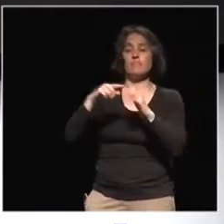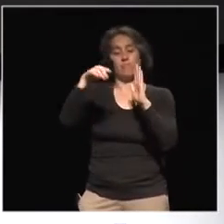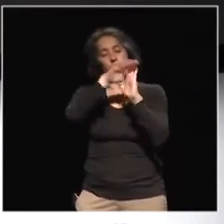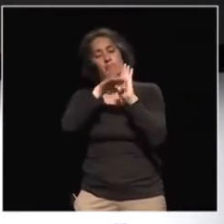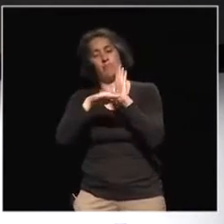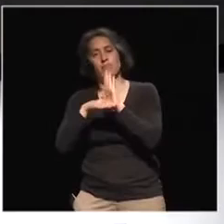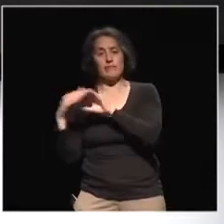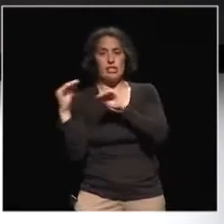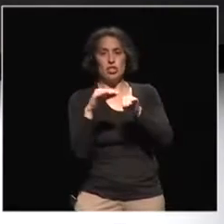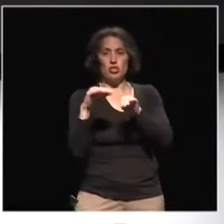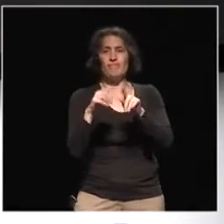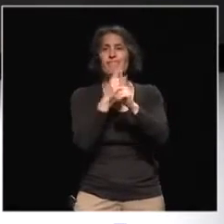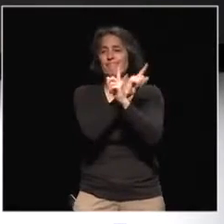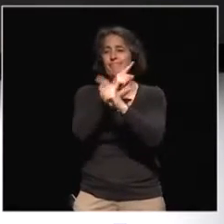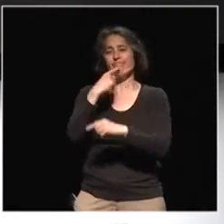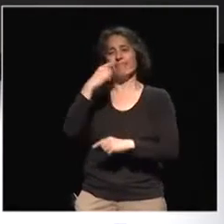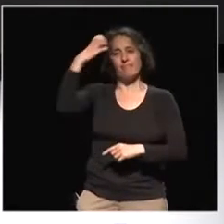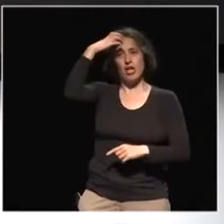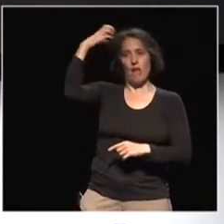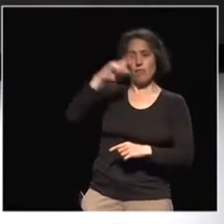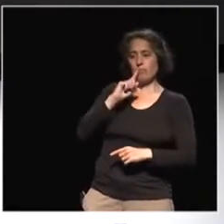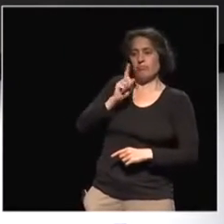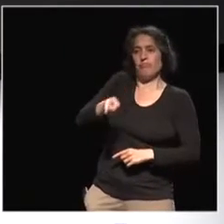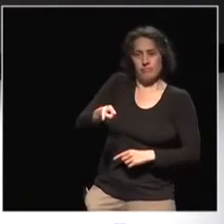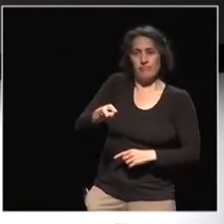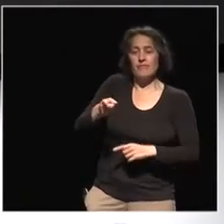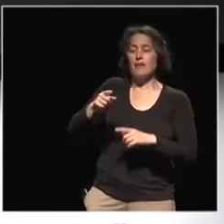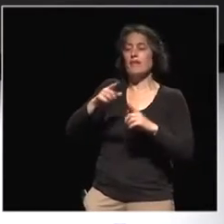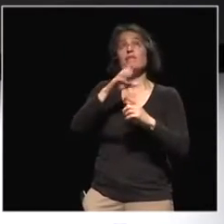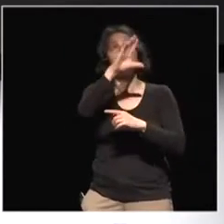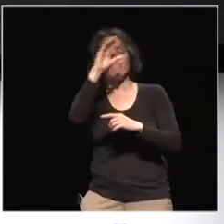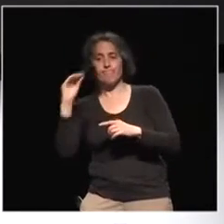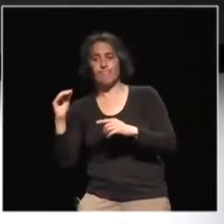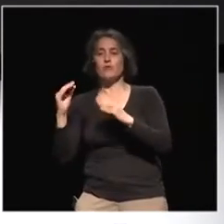education, especially adult education for fostering global citizenship?